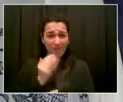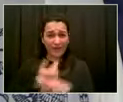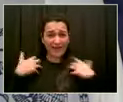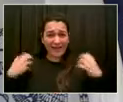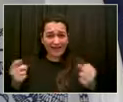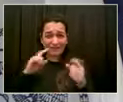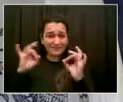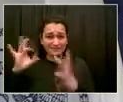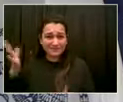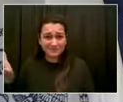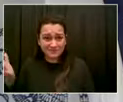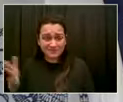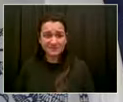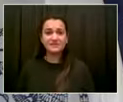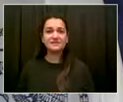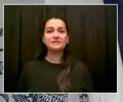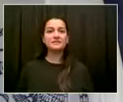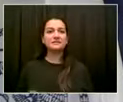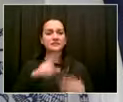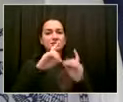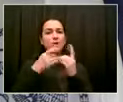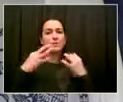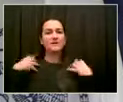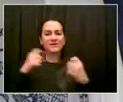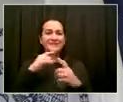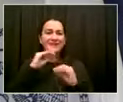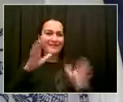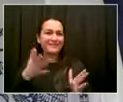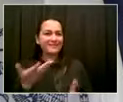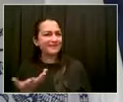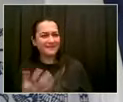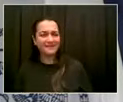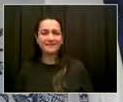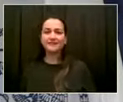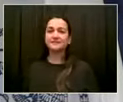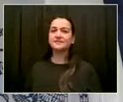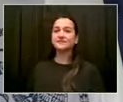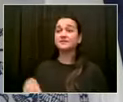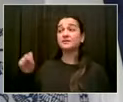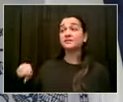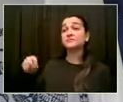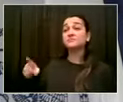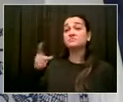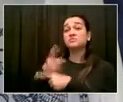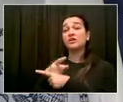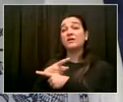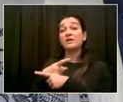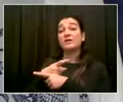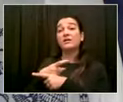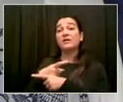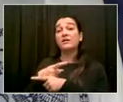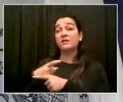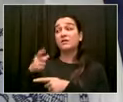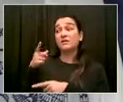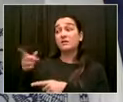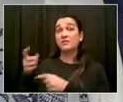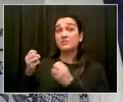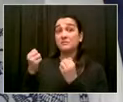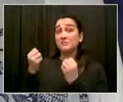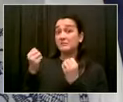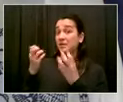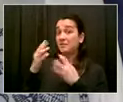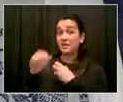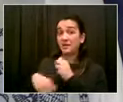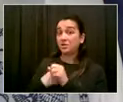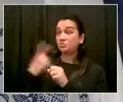a lot of important issues over the last few years, and many of them have helped us to focus on changes we can make. So, this is, I